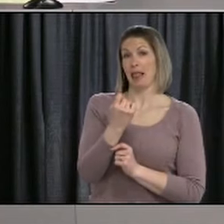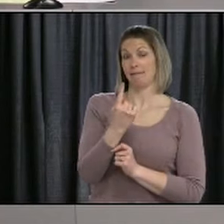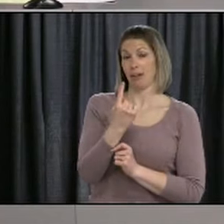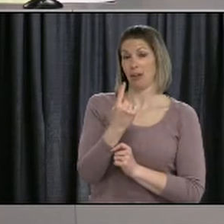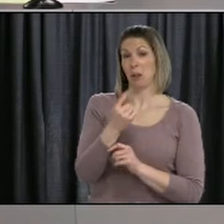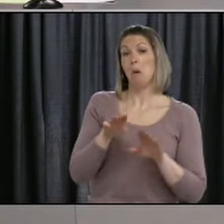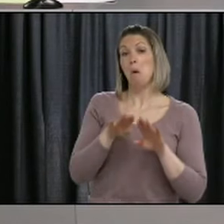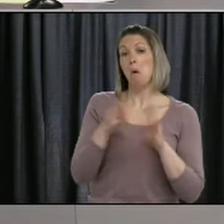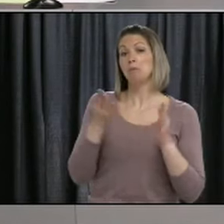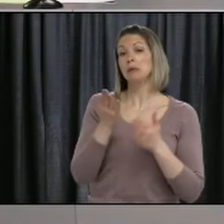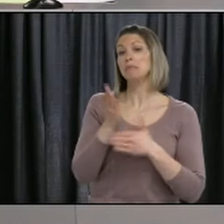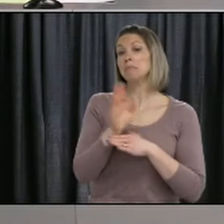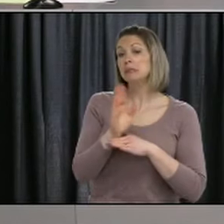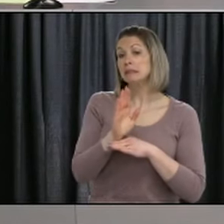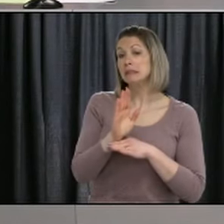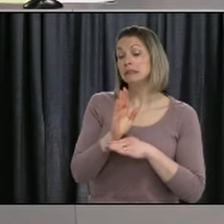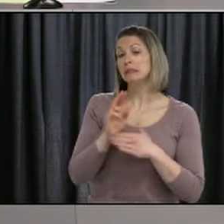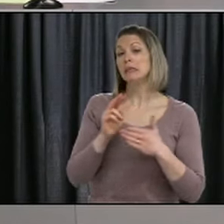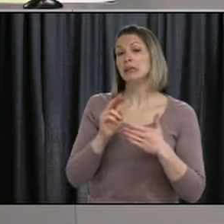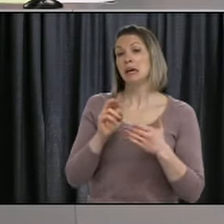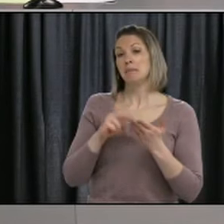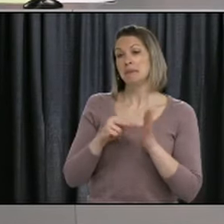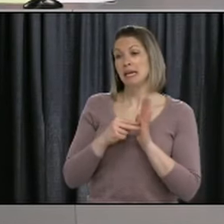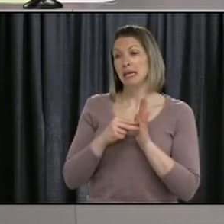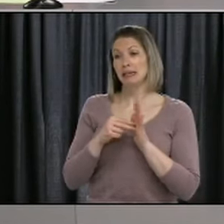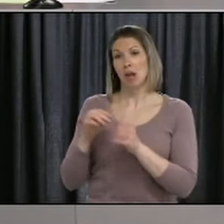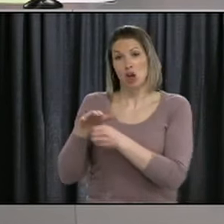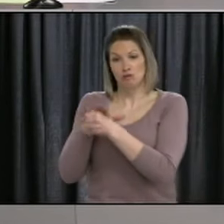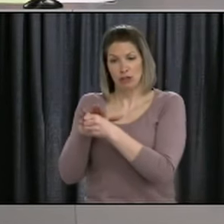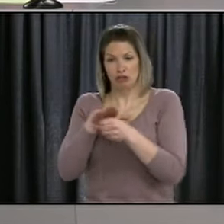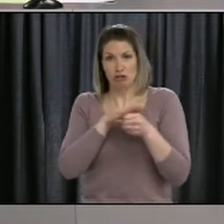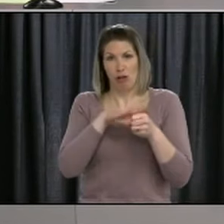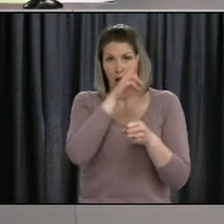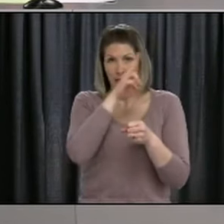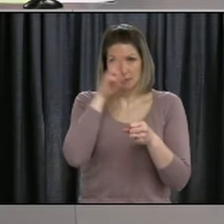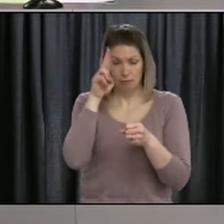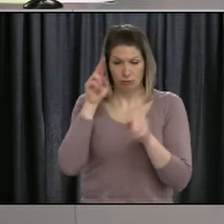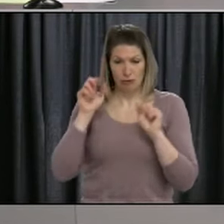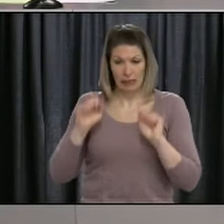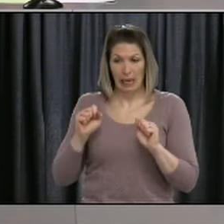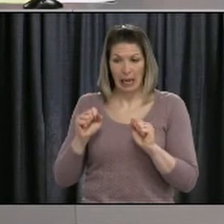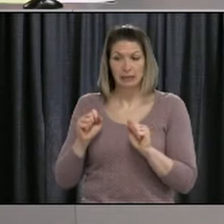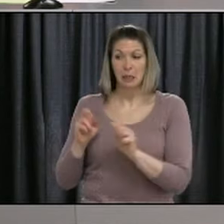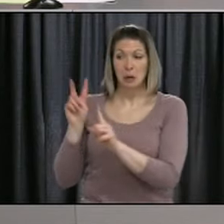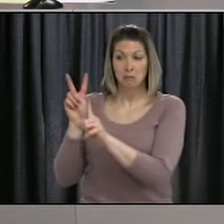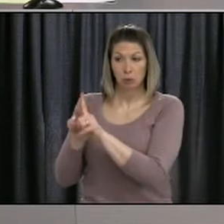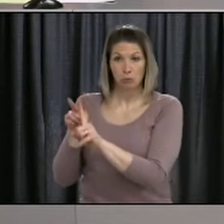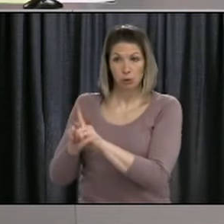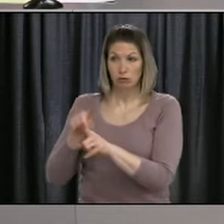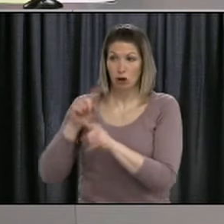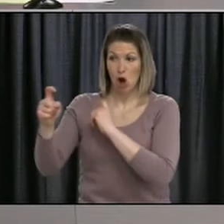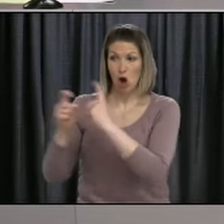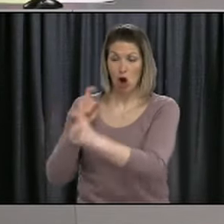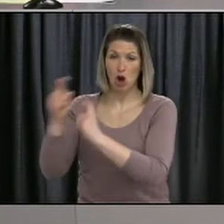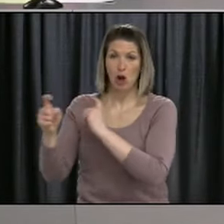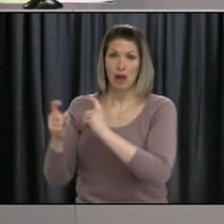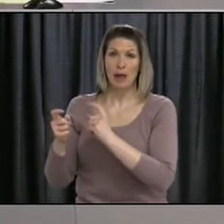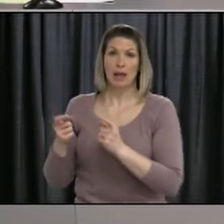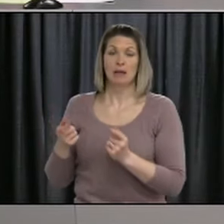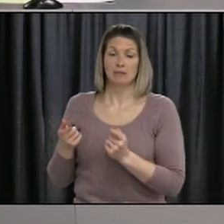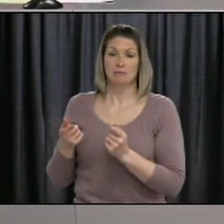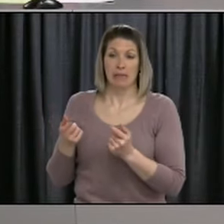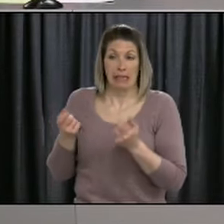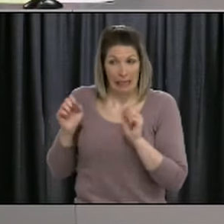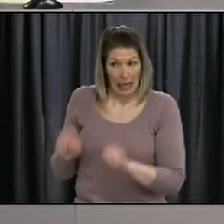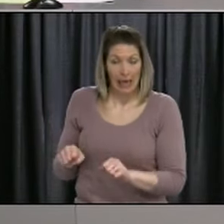and stuff like that kind of whenever they want, unless you go back to level five? It won't be whenever they want. I think